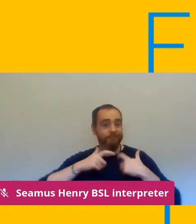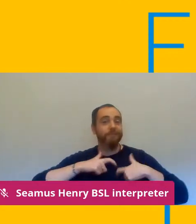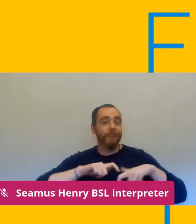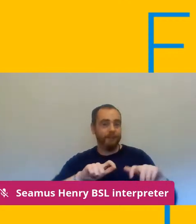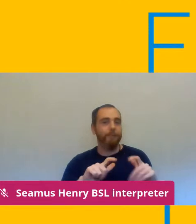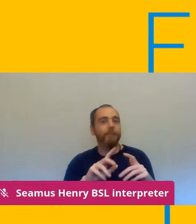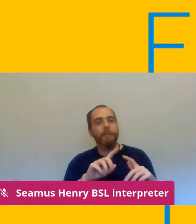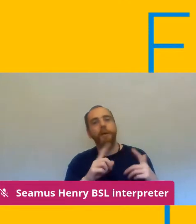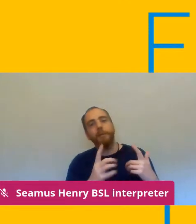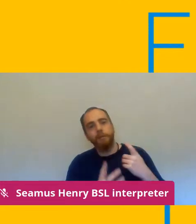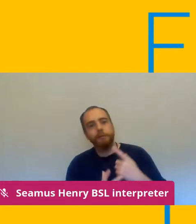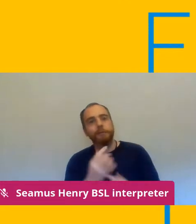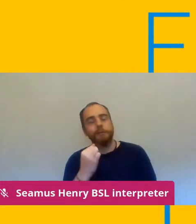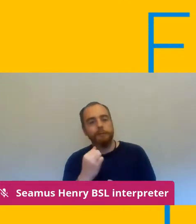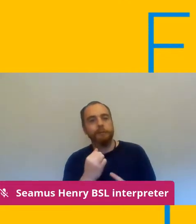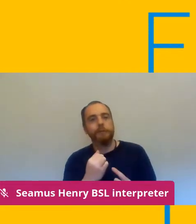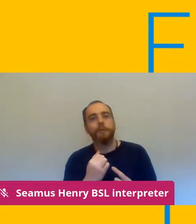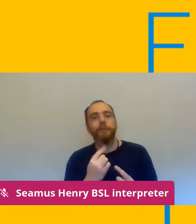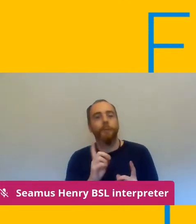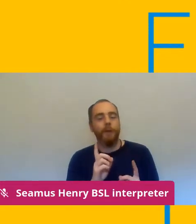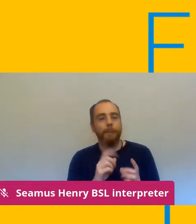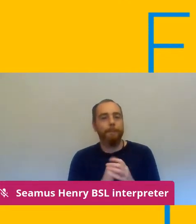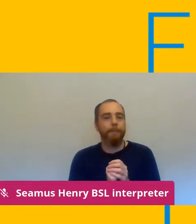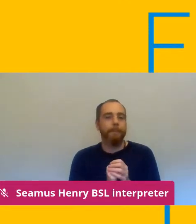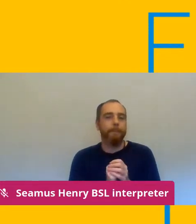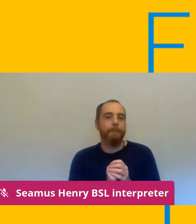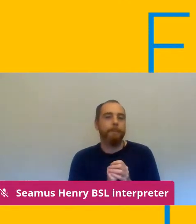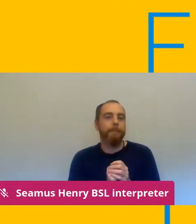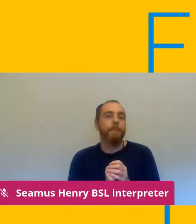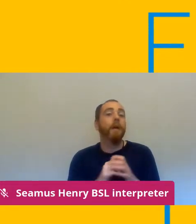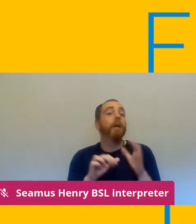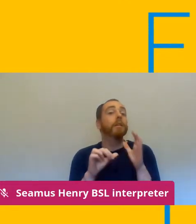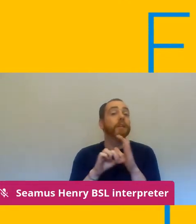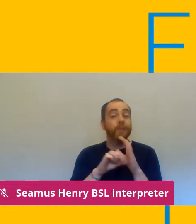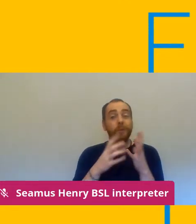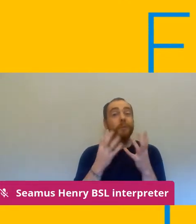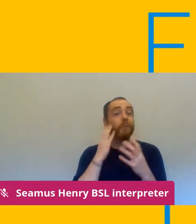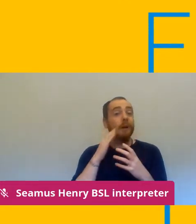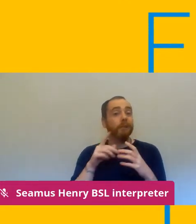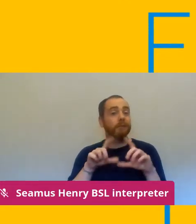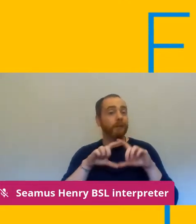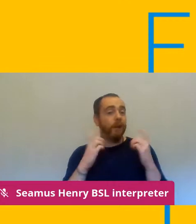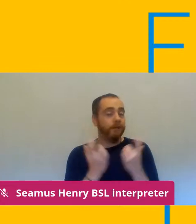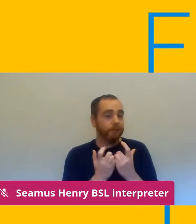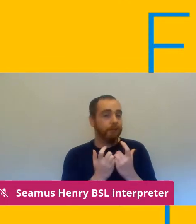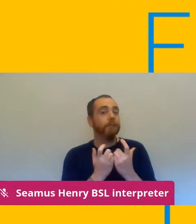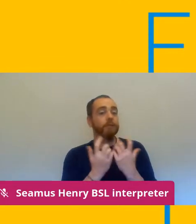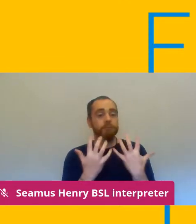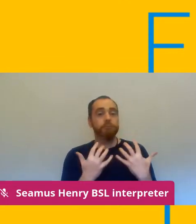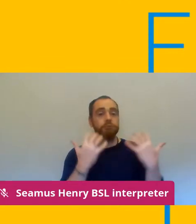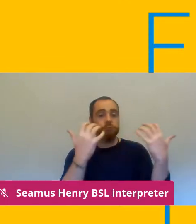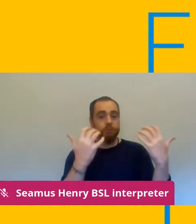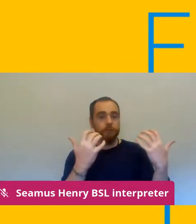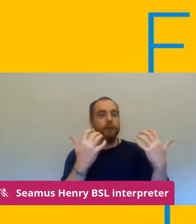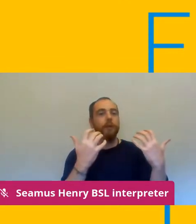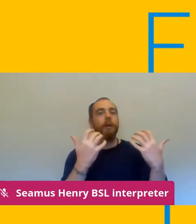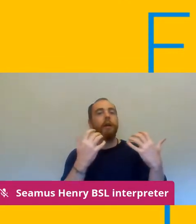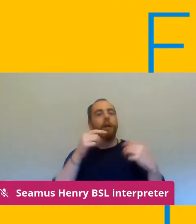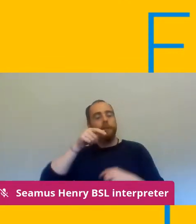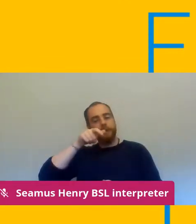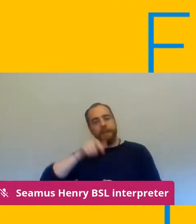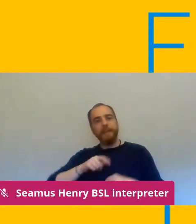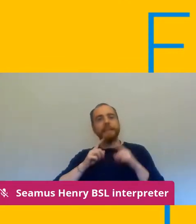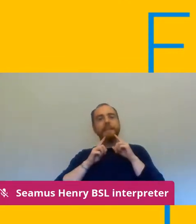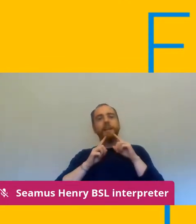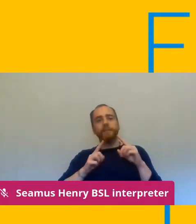should really discover this earlier is that there's a difficulty where you have a class of students but their teacher is working from home remotely in a